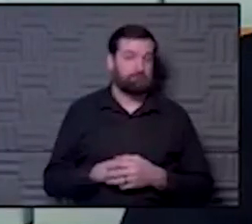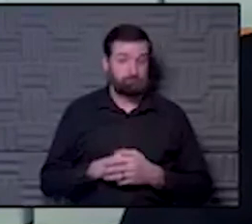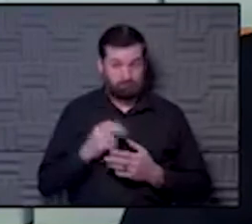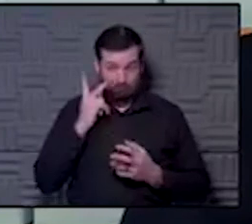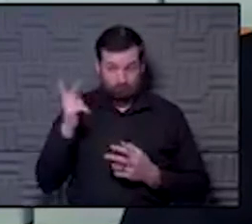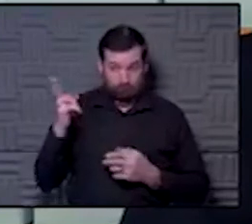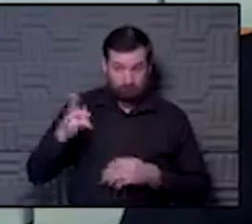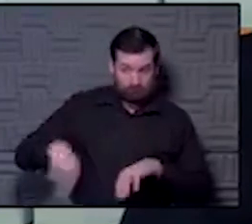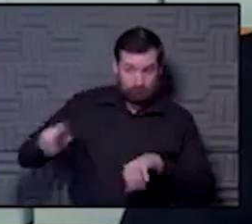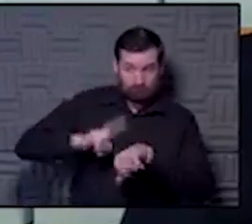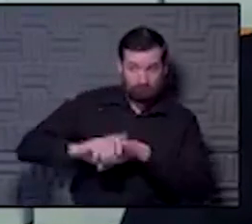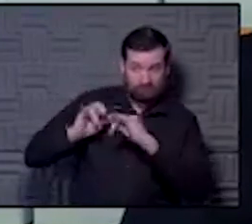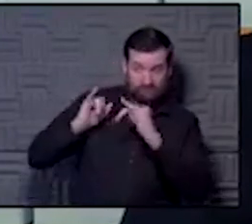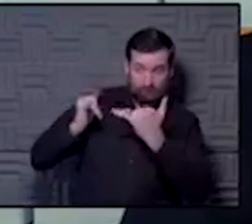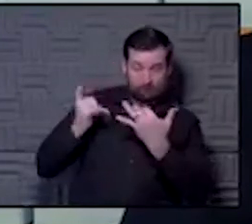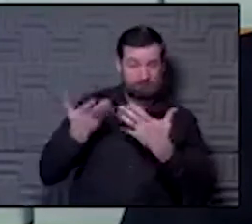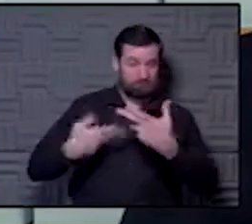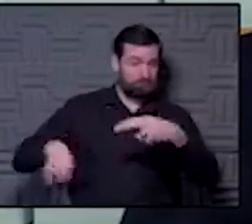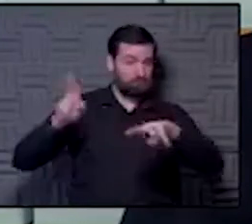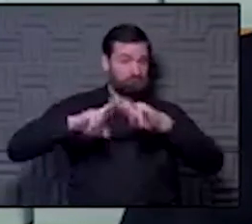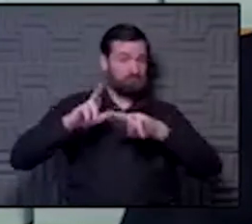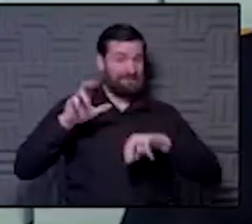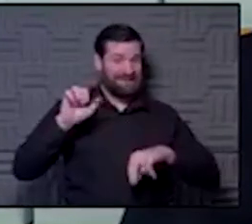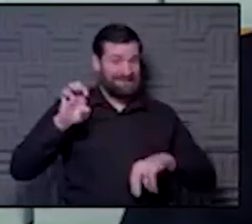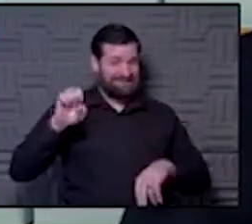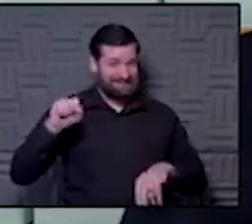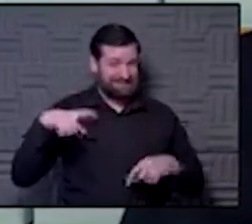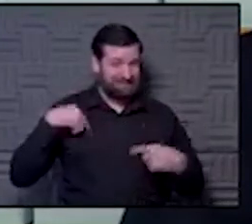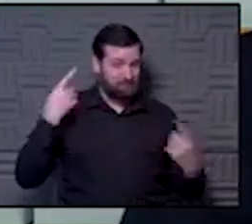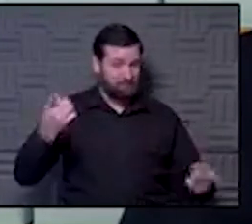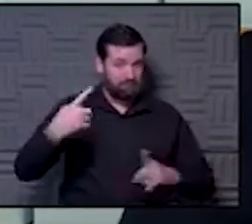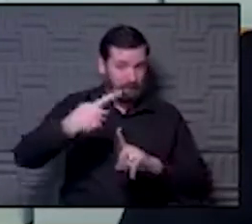seeing here in Kansas City with an increase in cases over the last month or so.